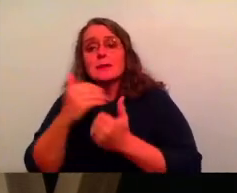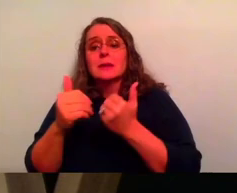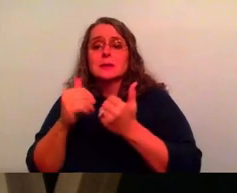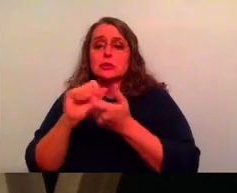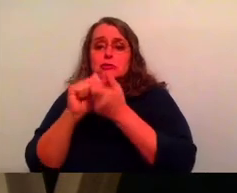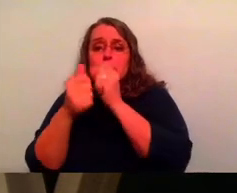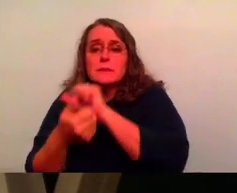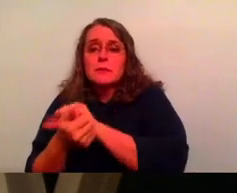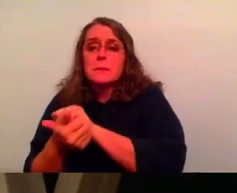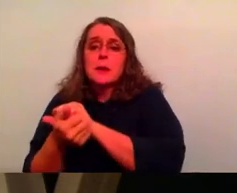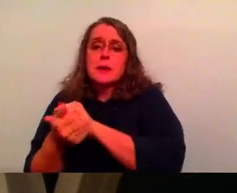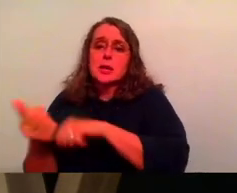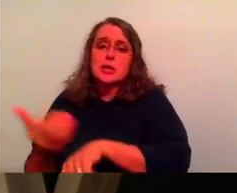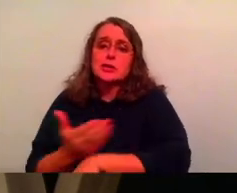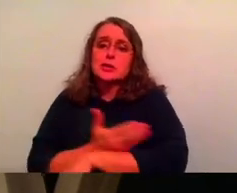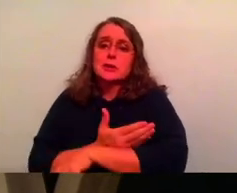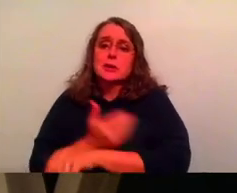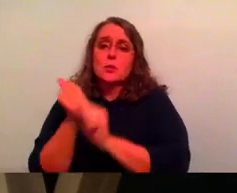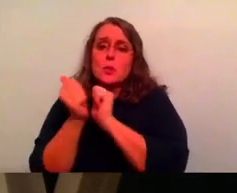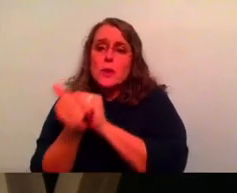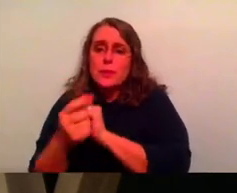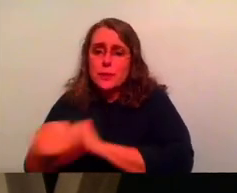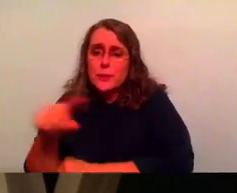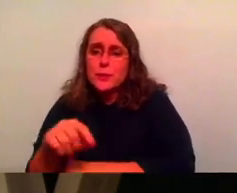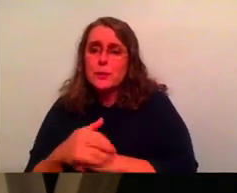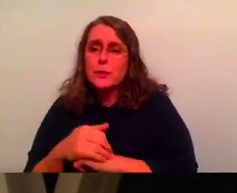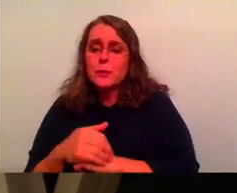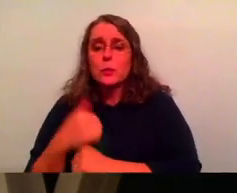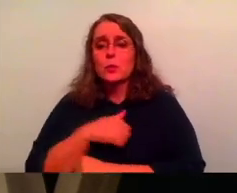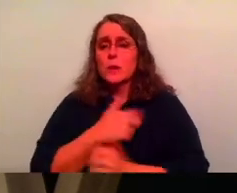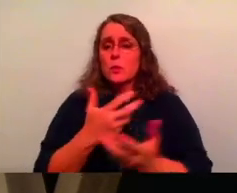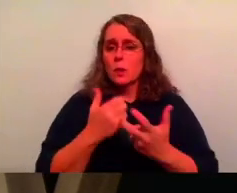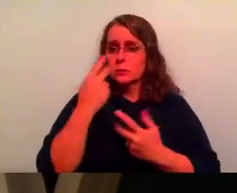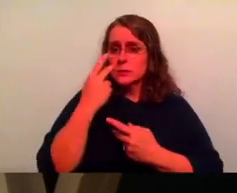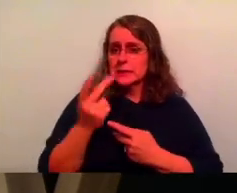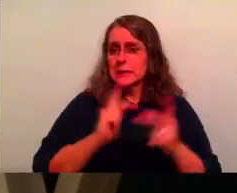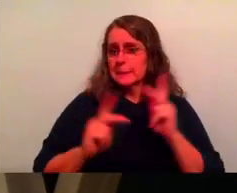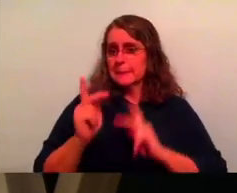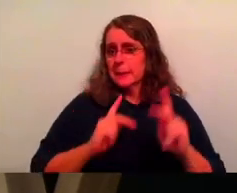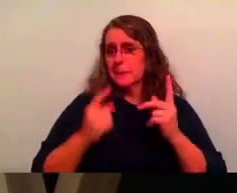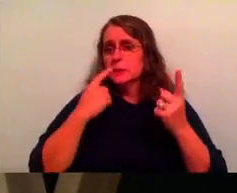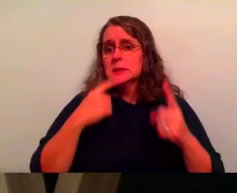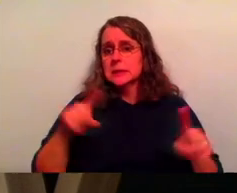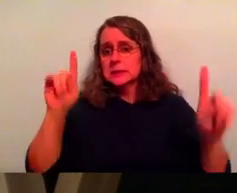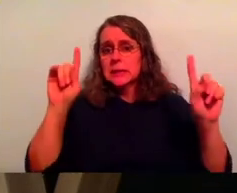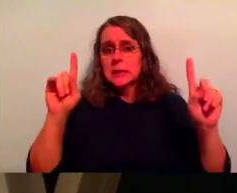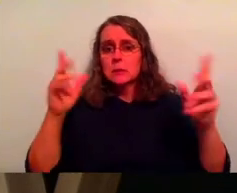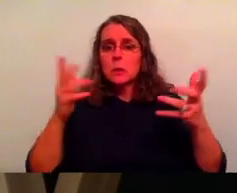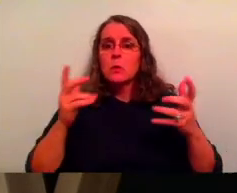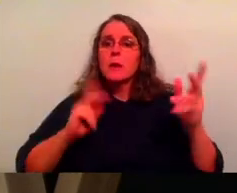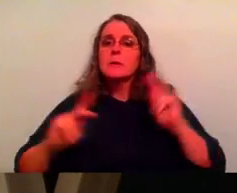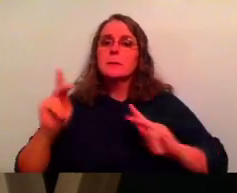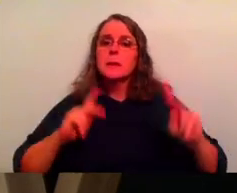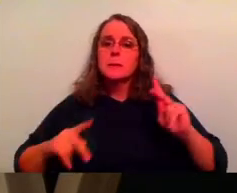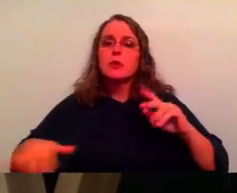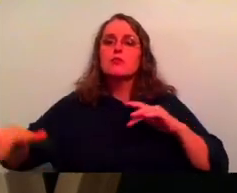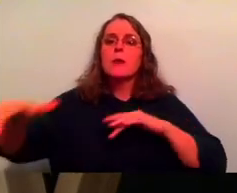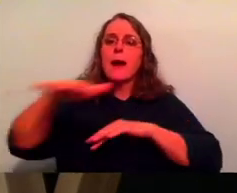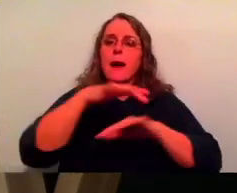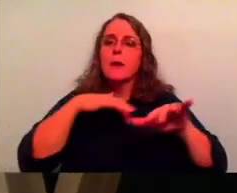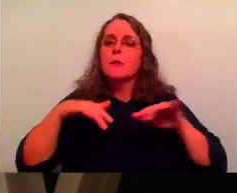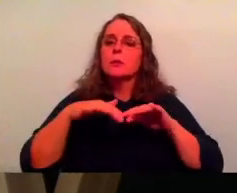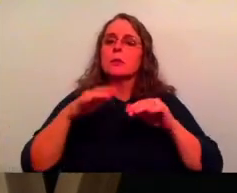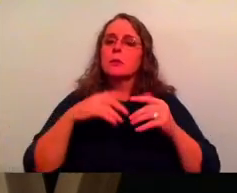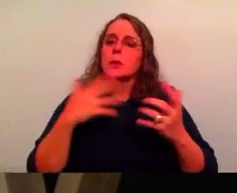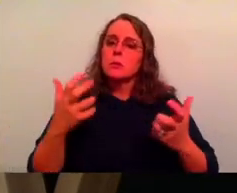Uh, we want to see each other succeed. We want to, we want others, the people around us. We want what God has